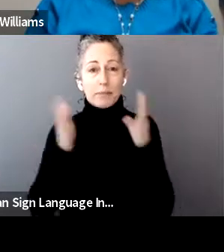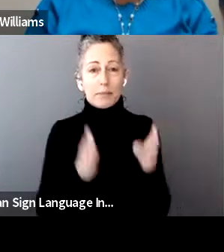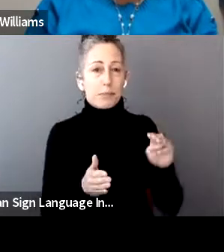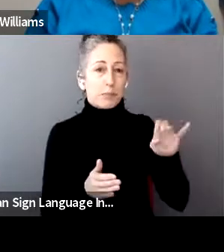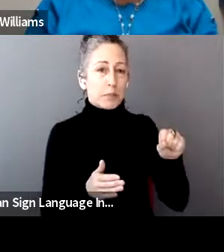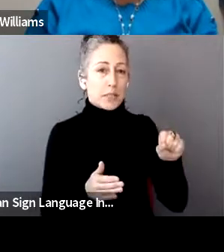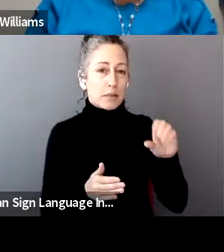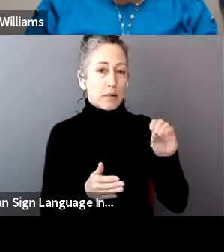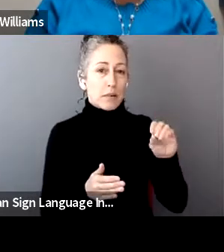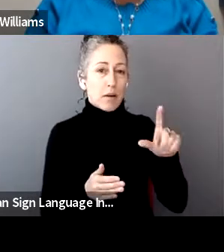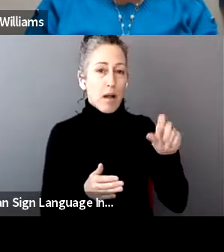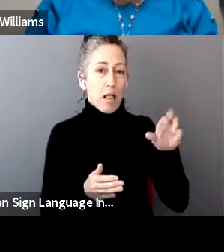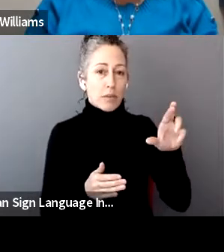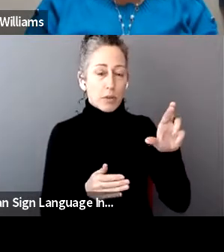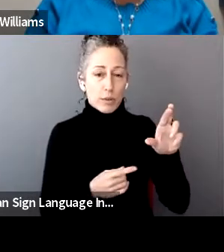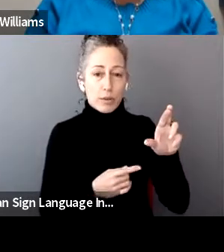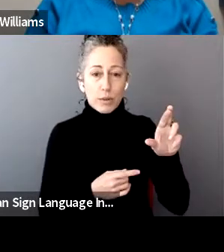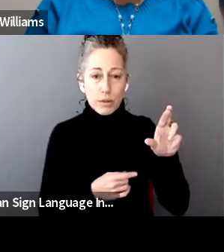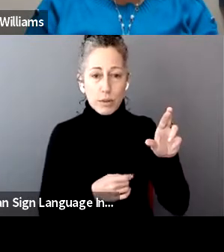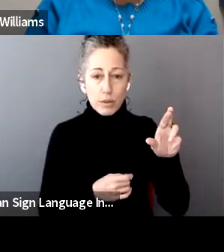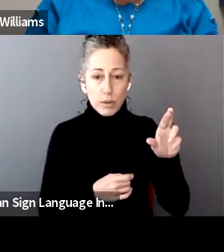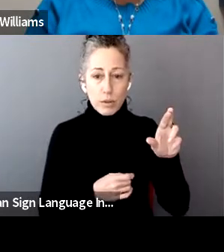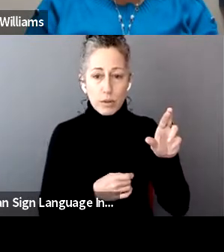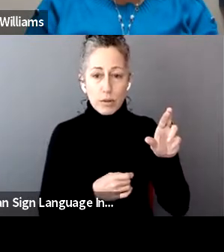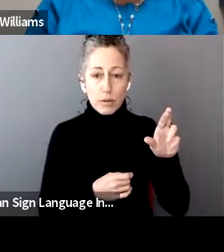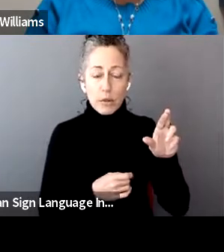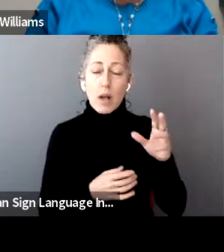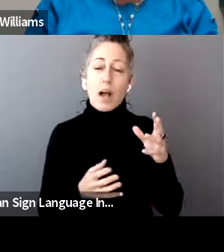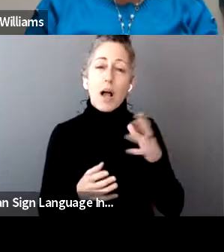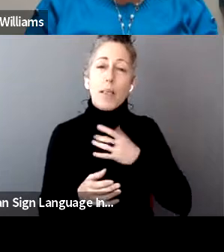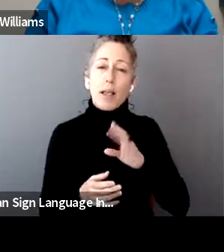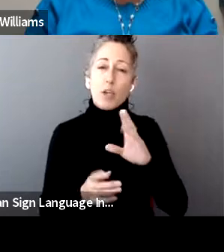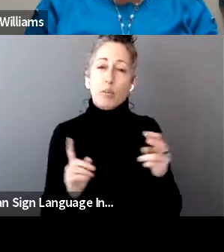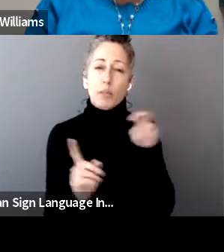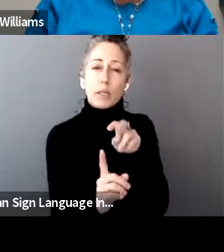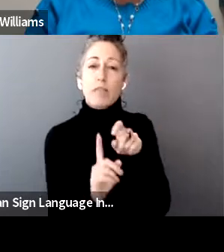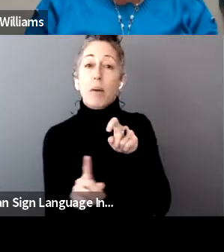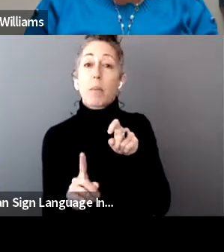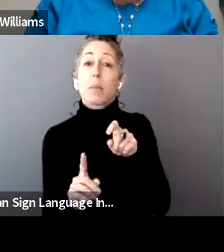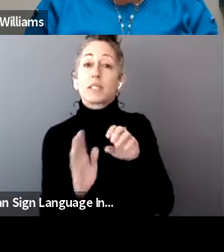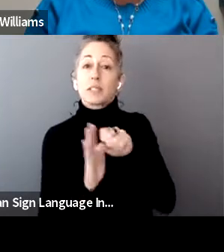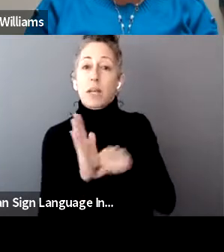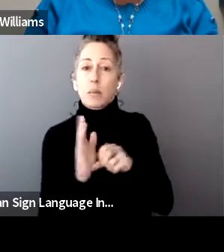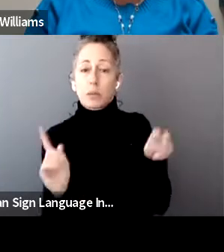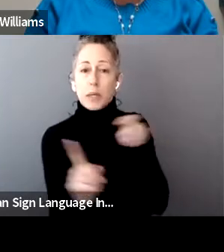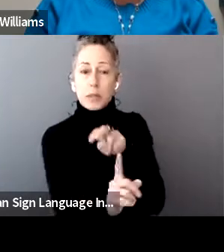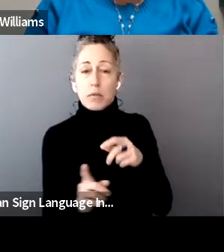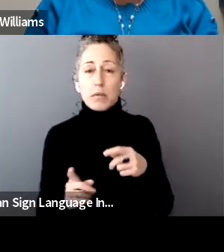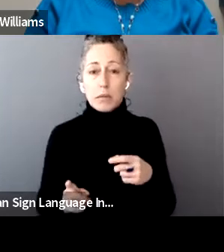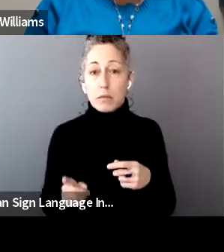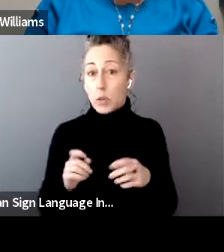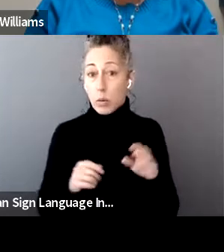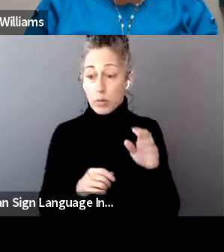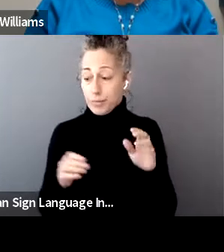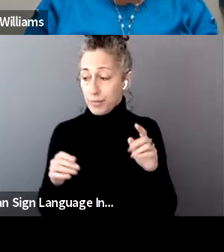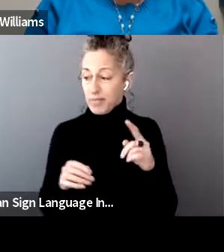I want you to approach it from the state of Illinois regard. Are there any tax law changes for Illinois